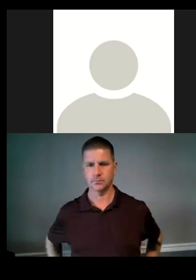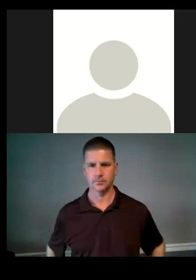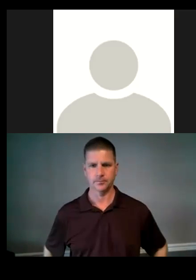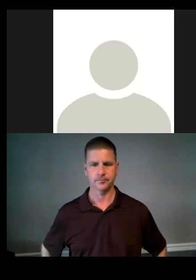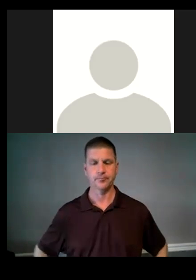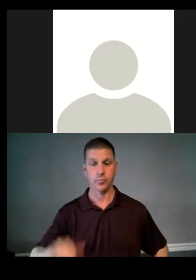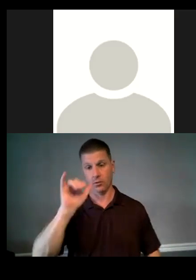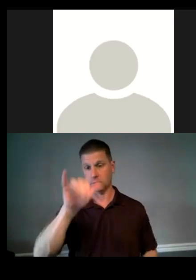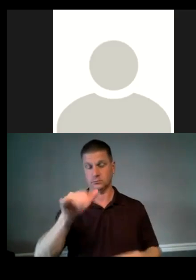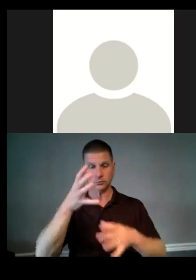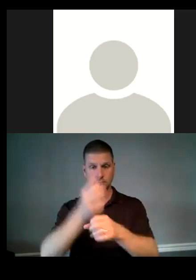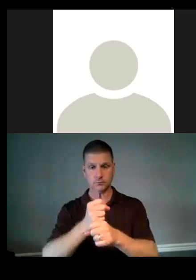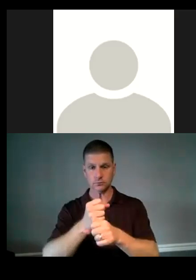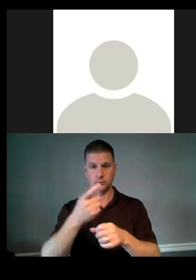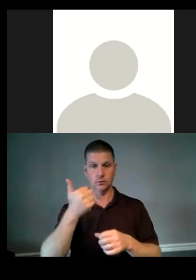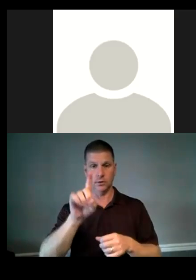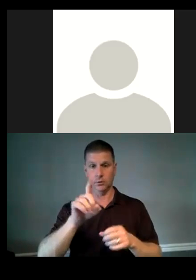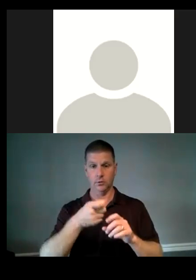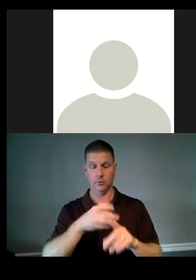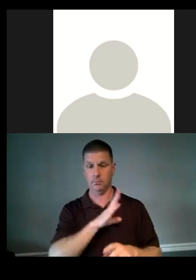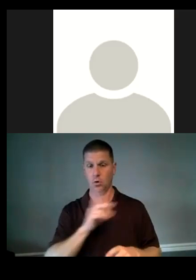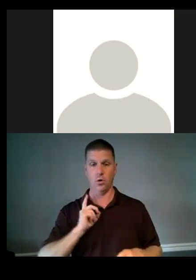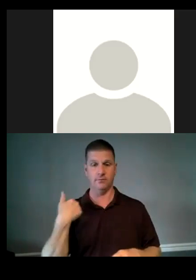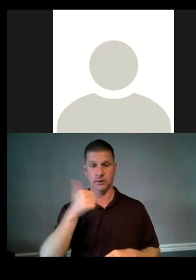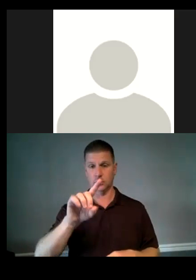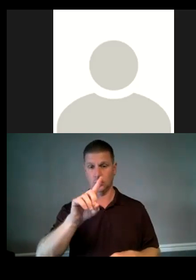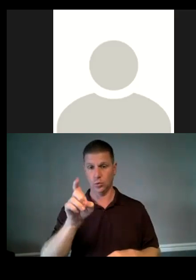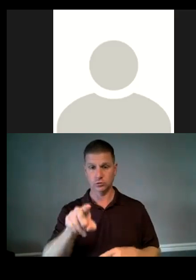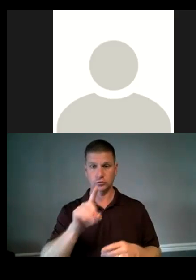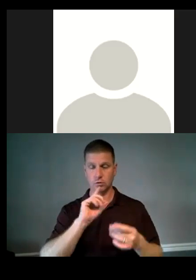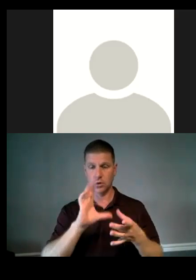that's the overview. Does anybody from the board have any questions or comments?